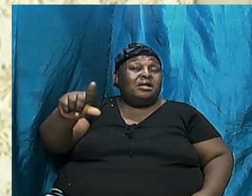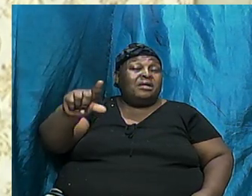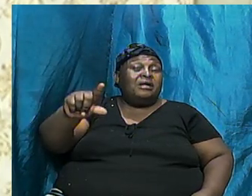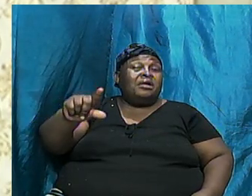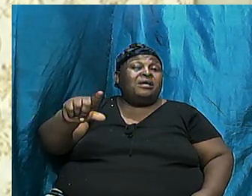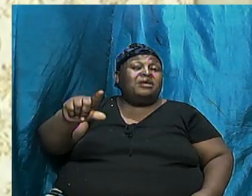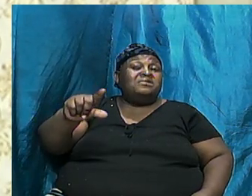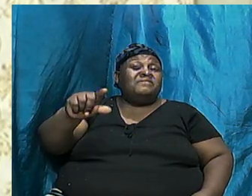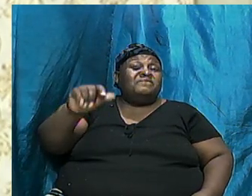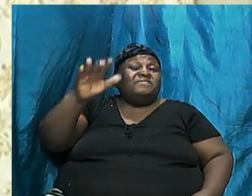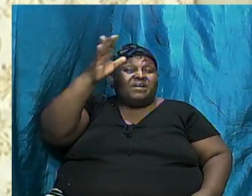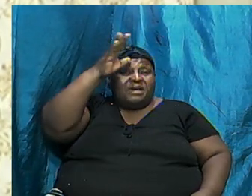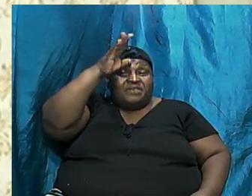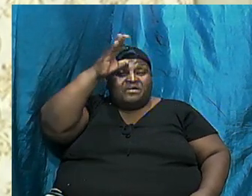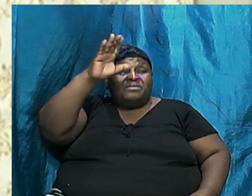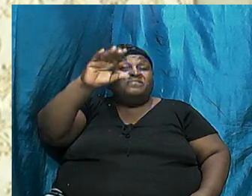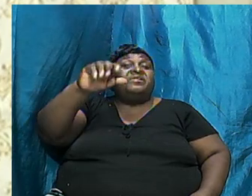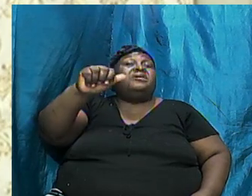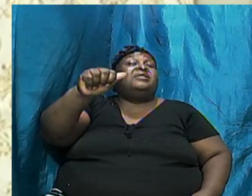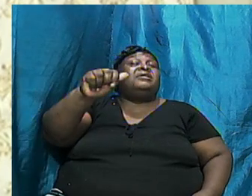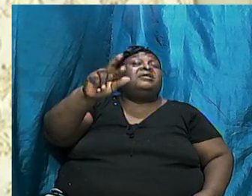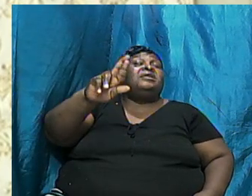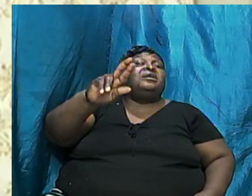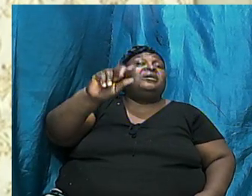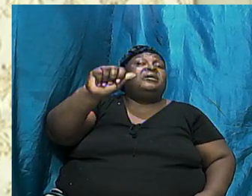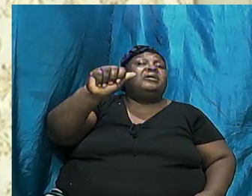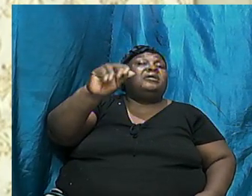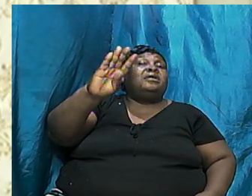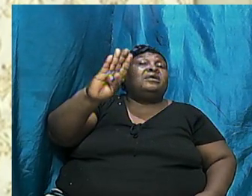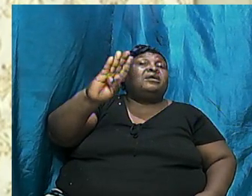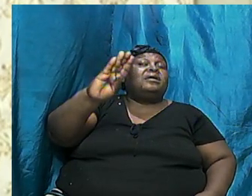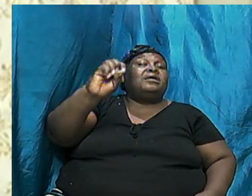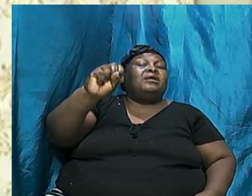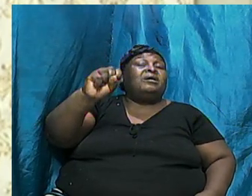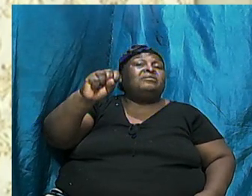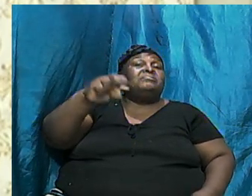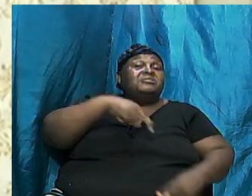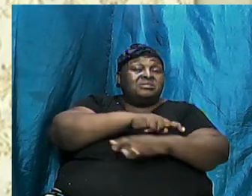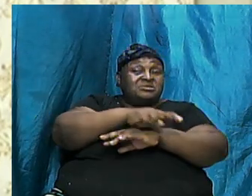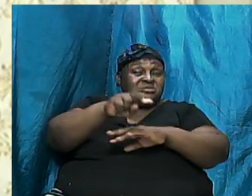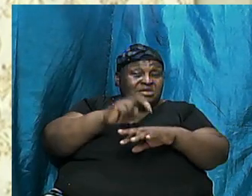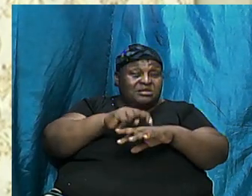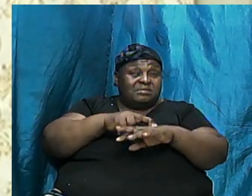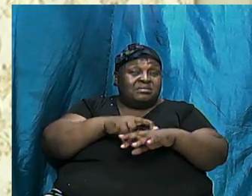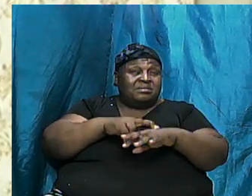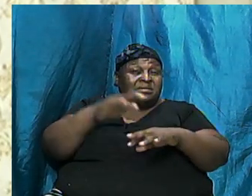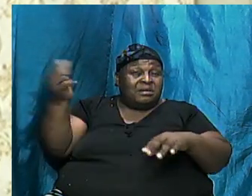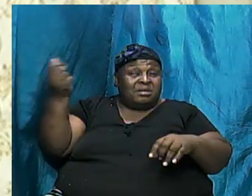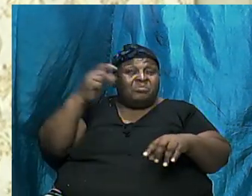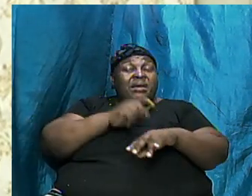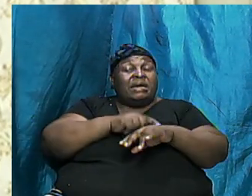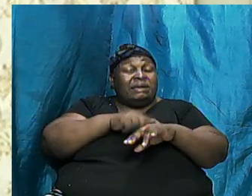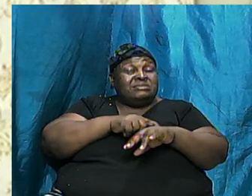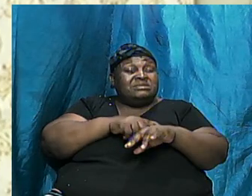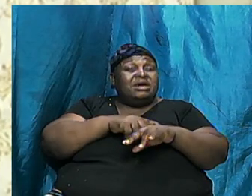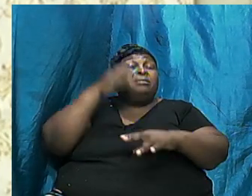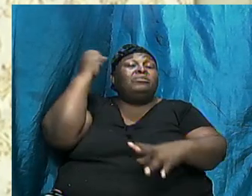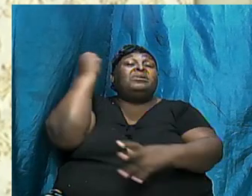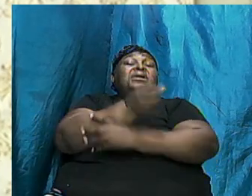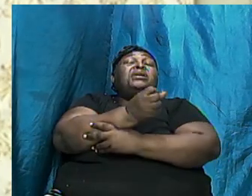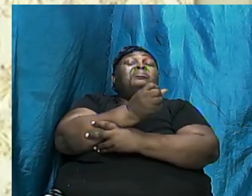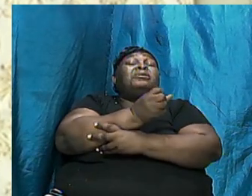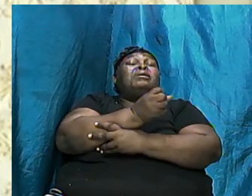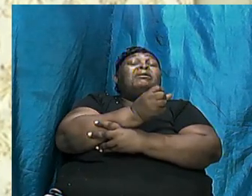And who Was Ishmael's Father Abraham But by Time Abraham And this Happened This